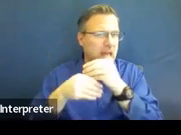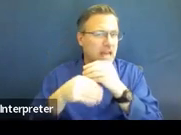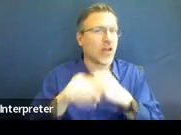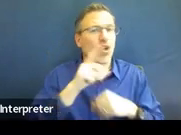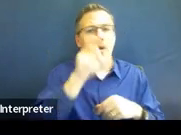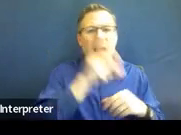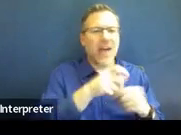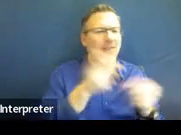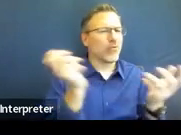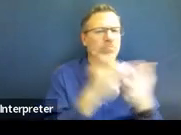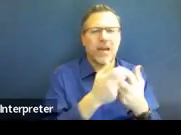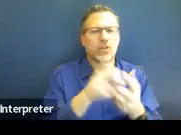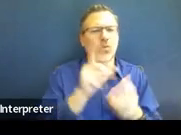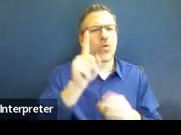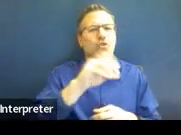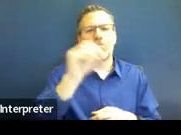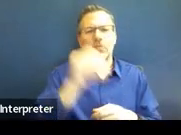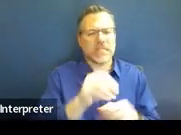there should be alignment.